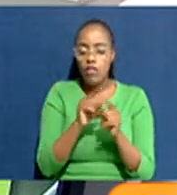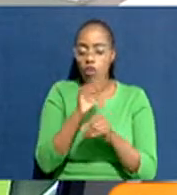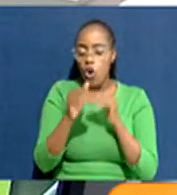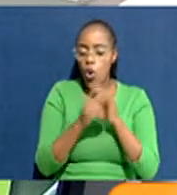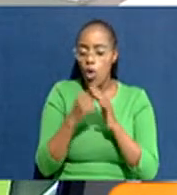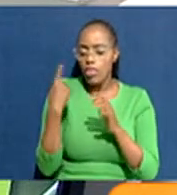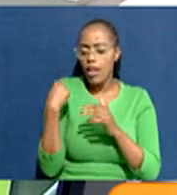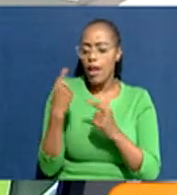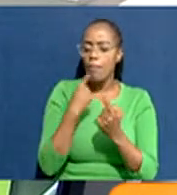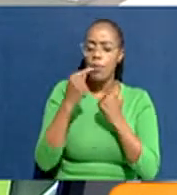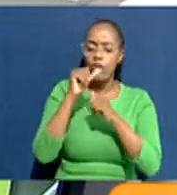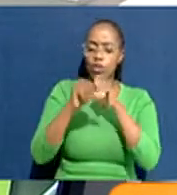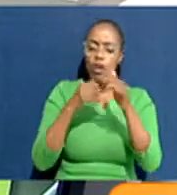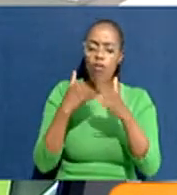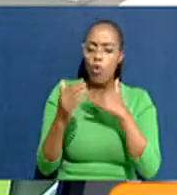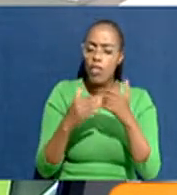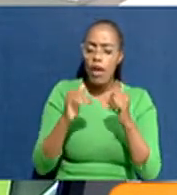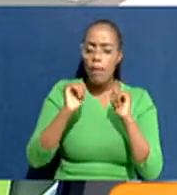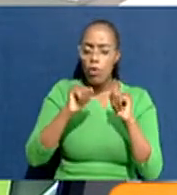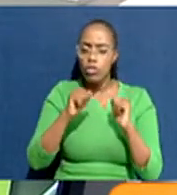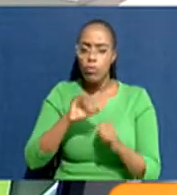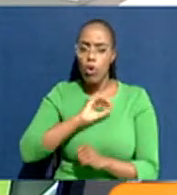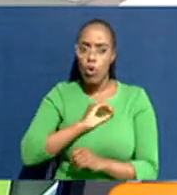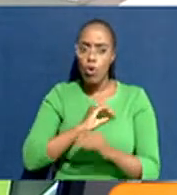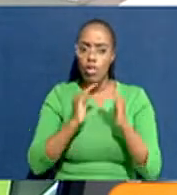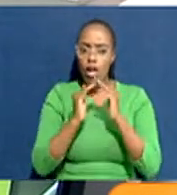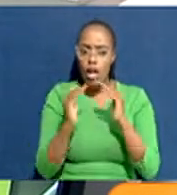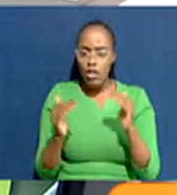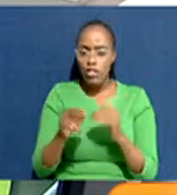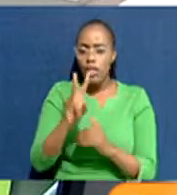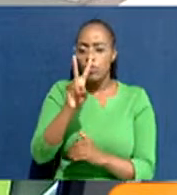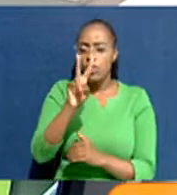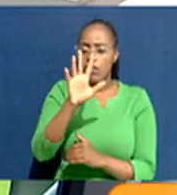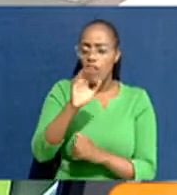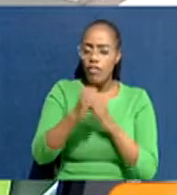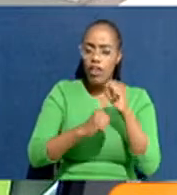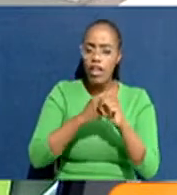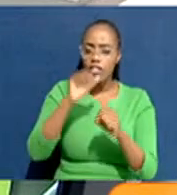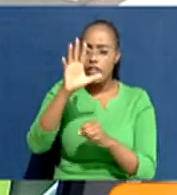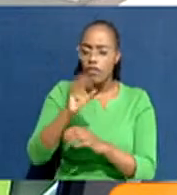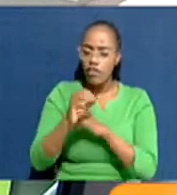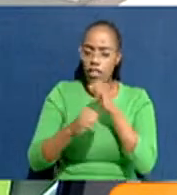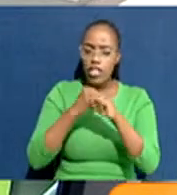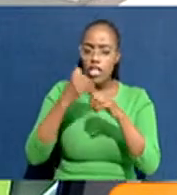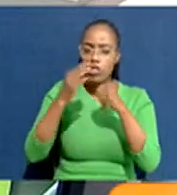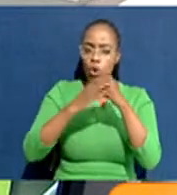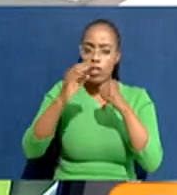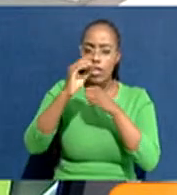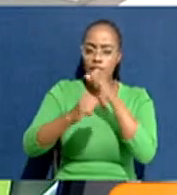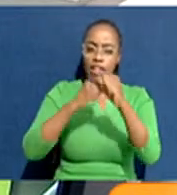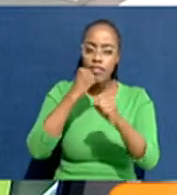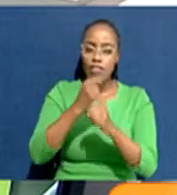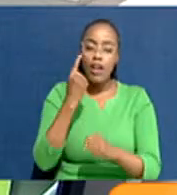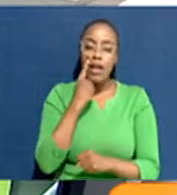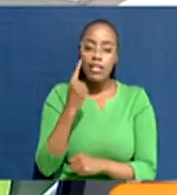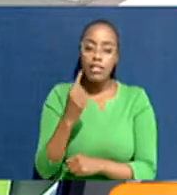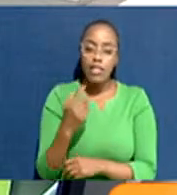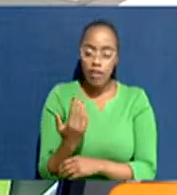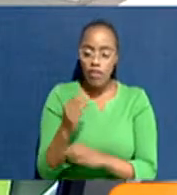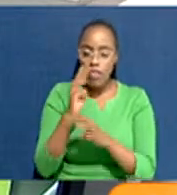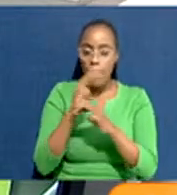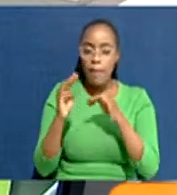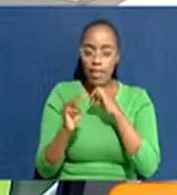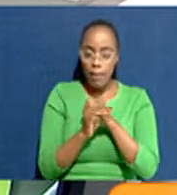numbers that we're talking about, whether you'll be able to own a house in 25 years, 50 years, or 90 years. I've seen varying mathematic